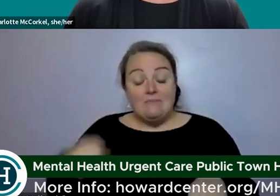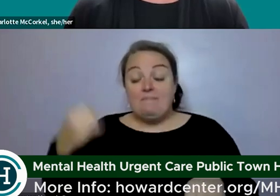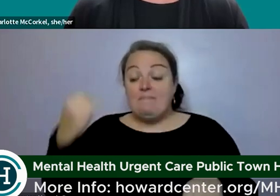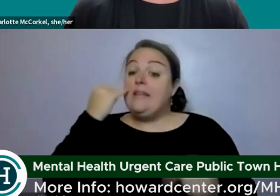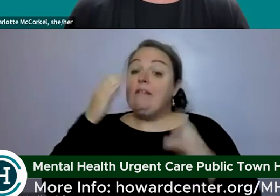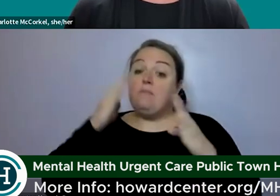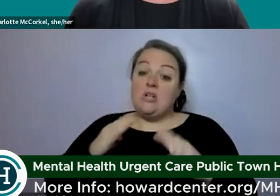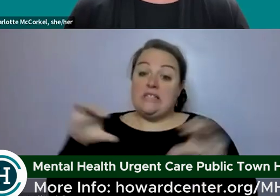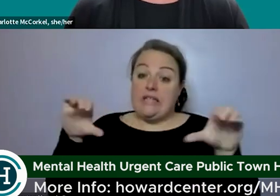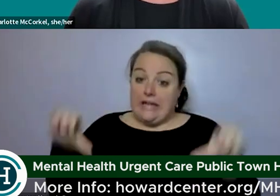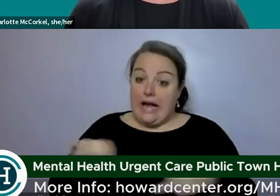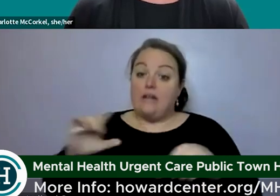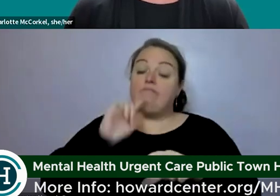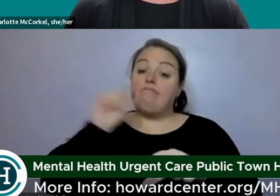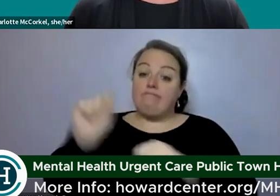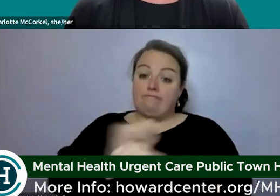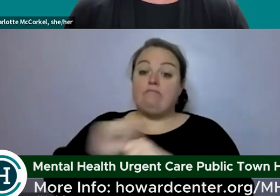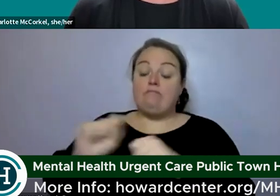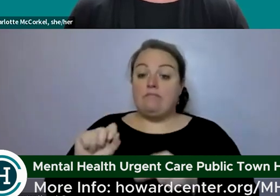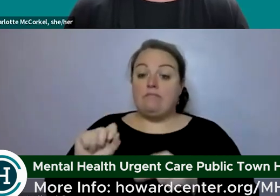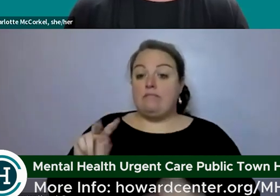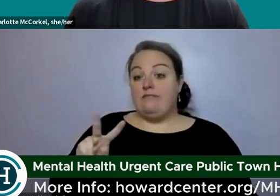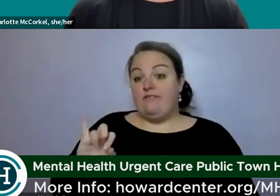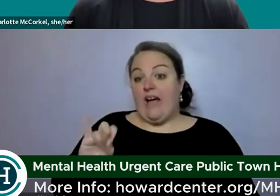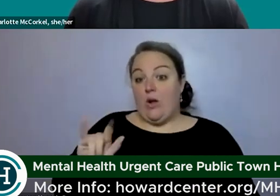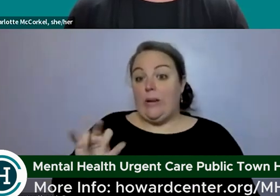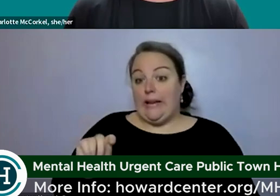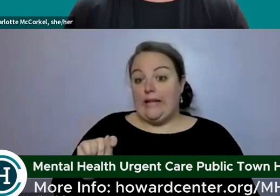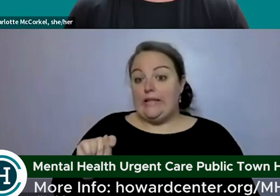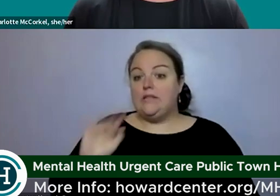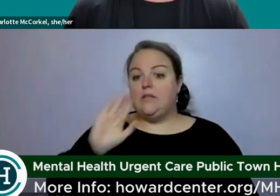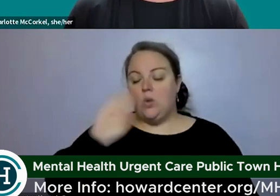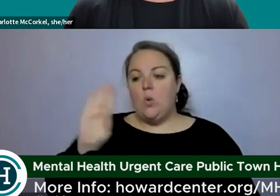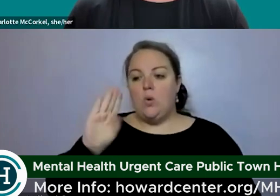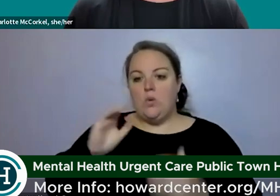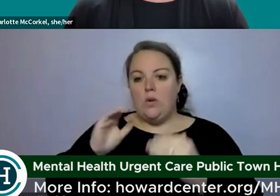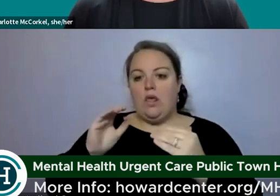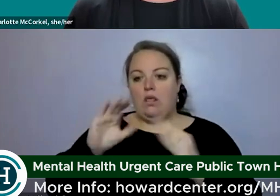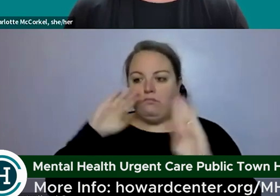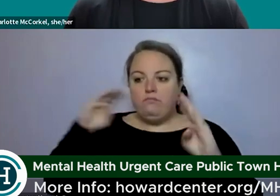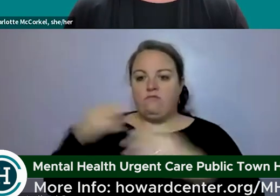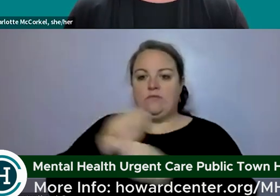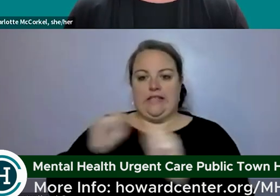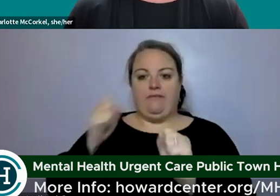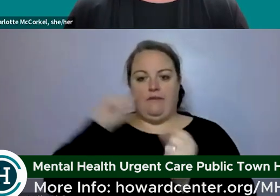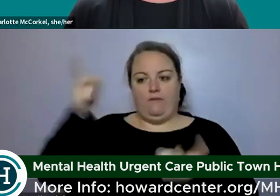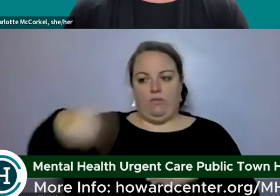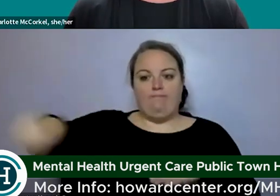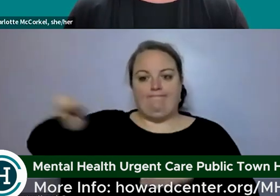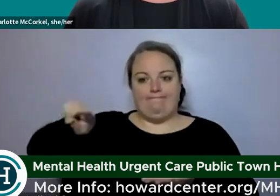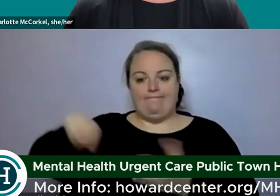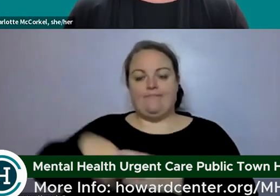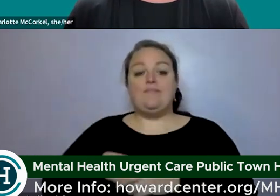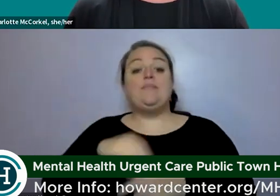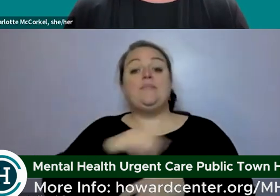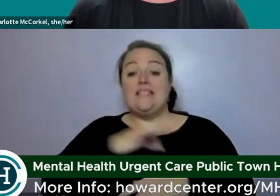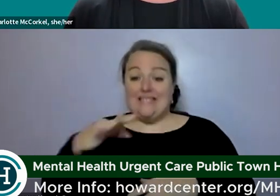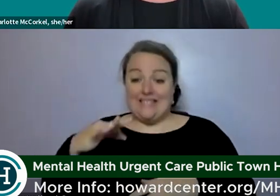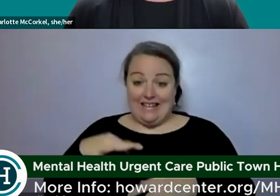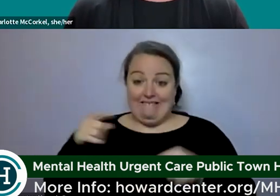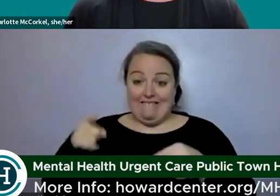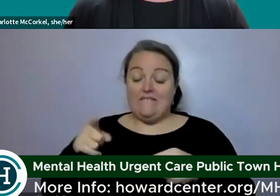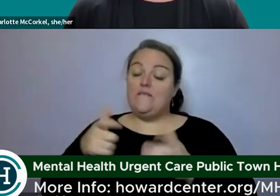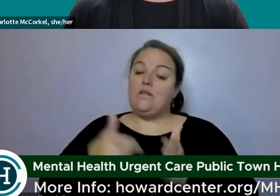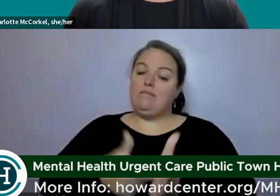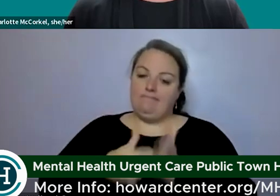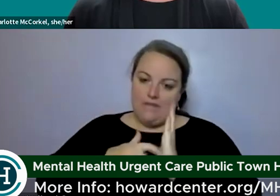making sure that everyone in the program can be safe similarly the staff of mental health urgent care are mandated reporters